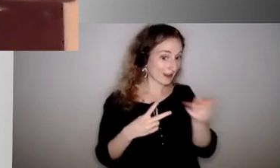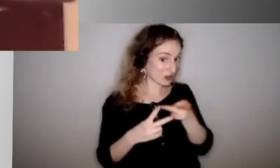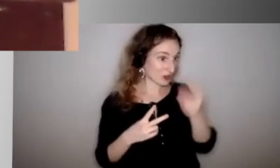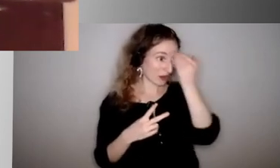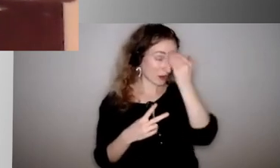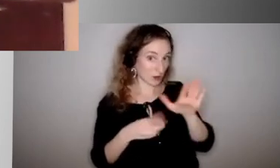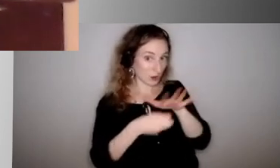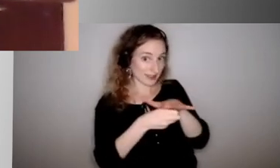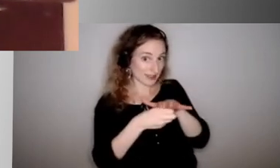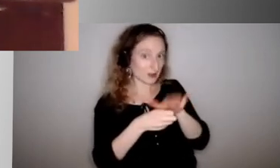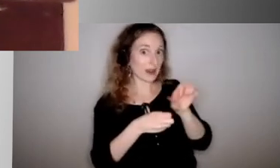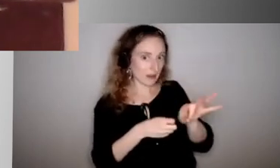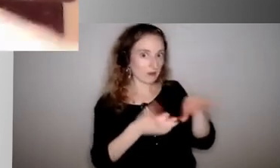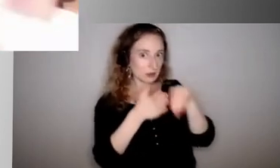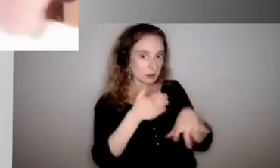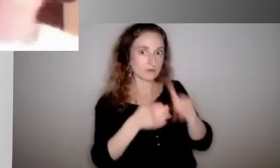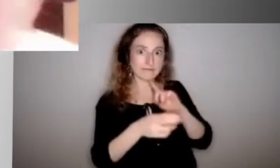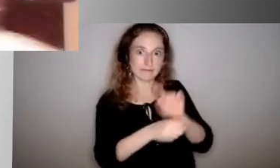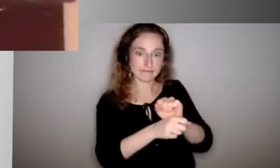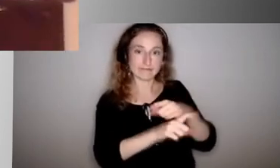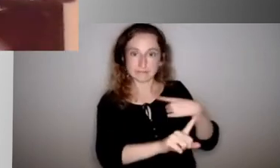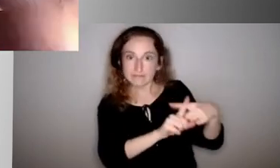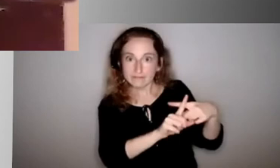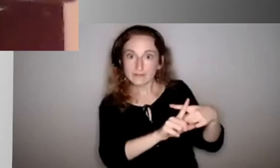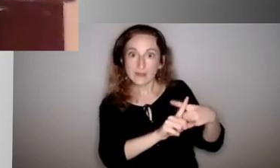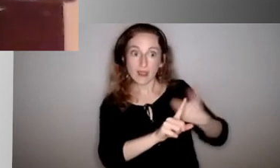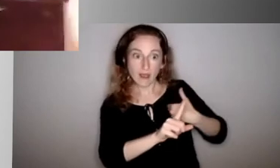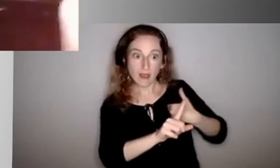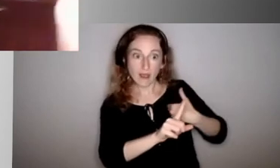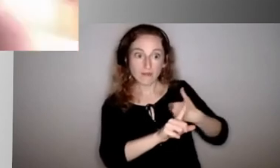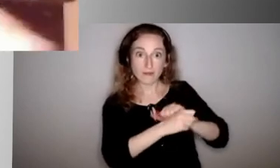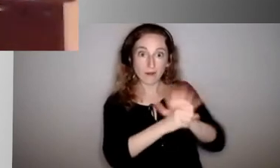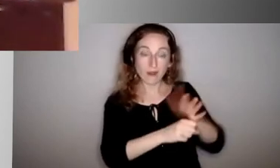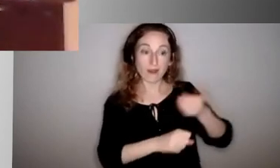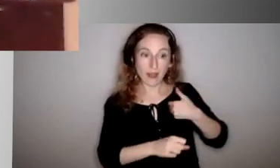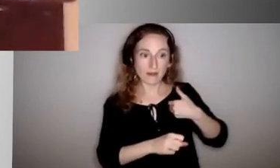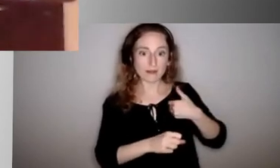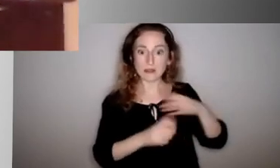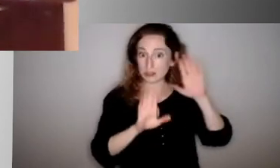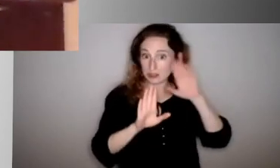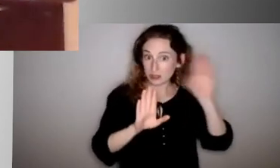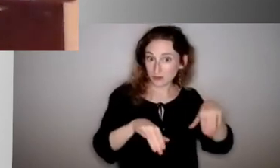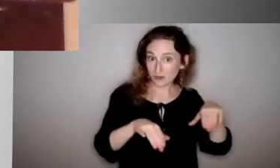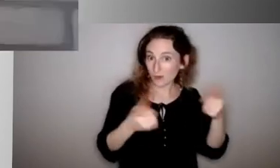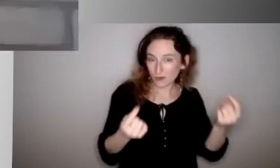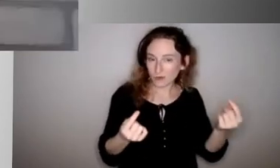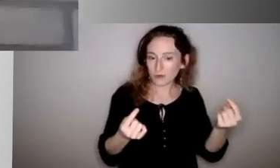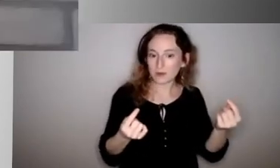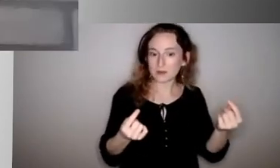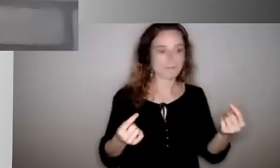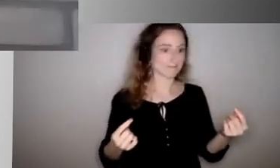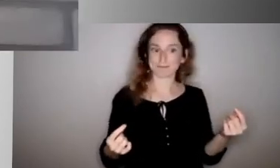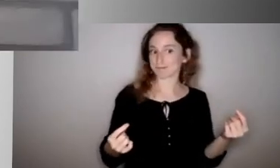symptomatic in your classroom. Have you gotten that far yet on what the procedures are in your classrooms? If they show up and they're